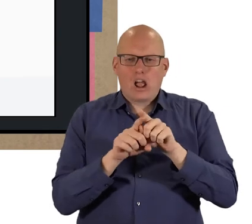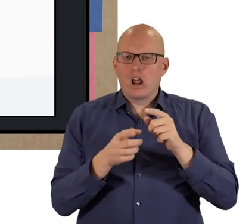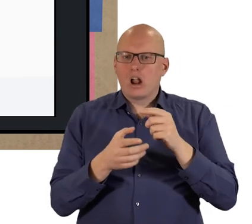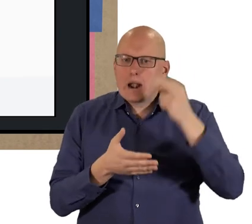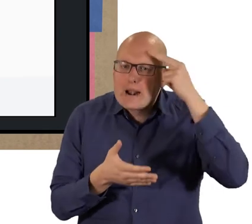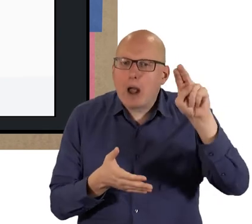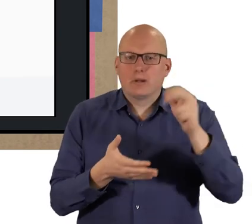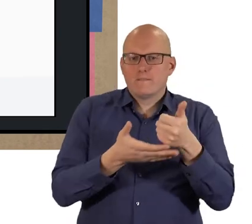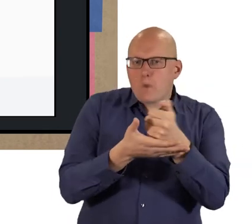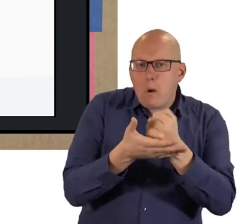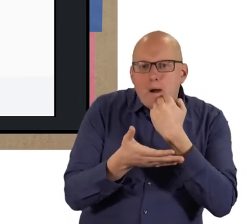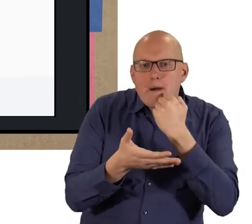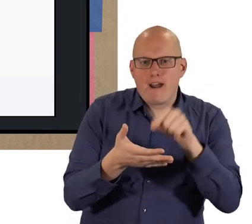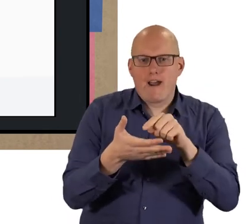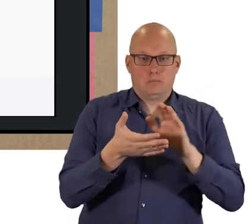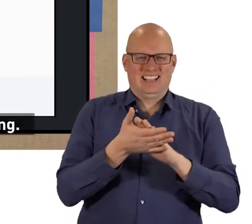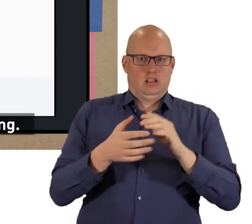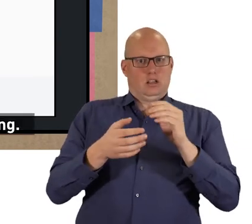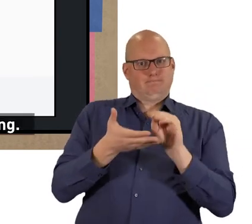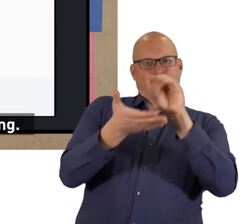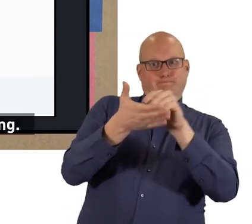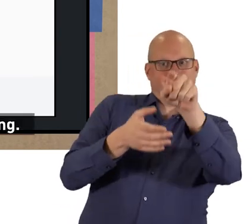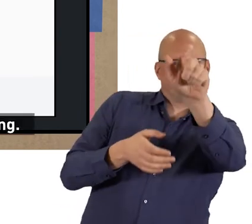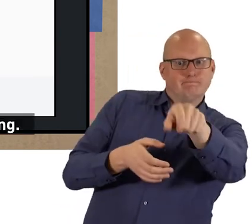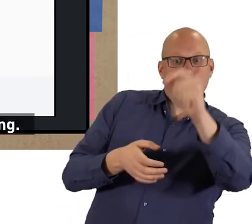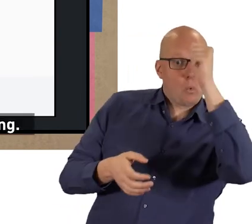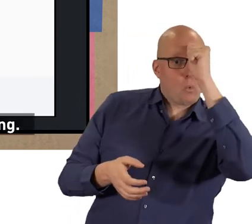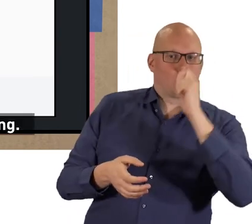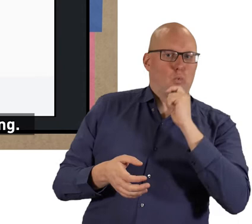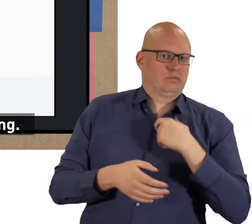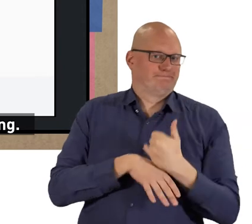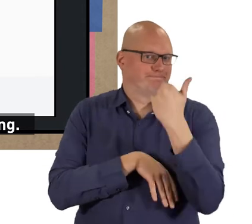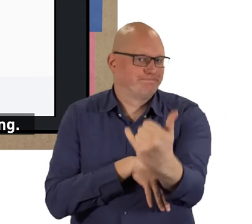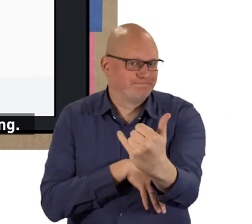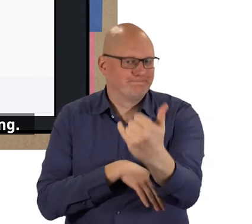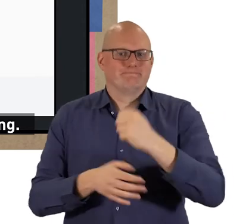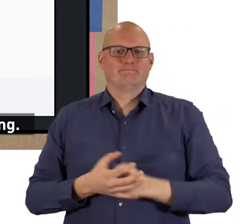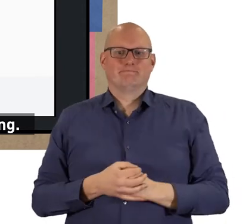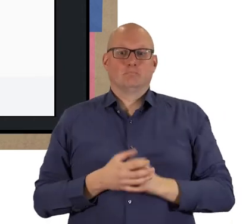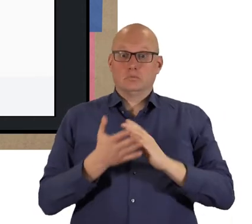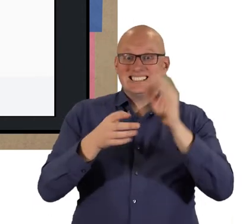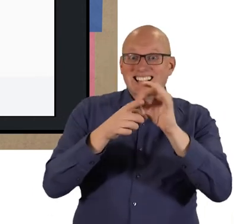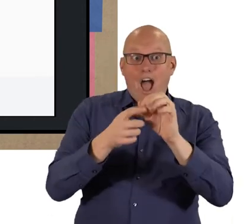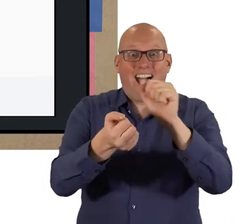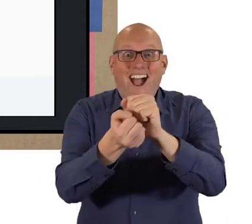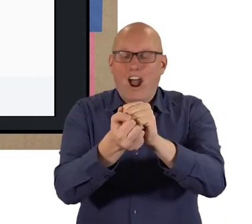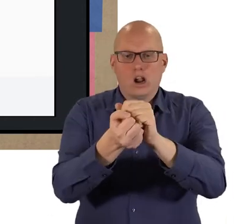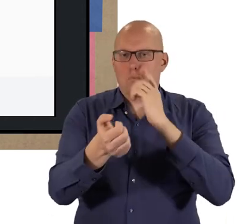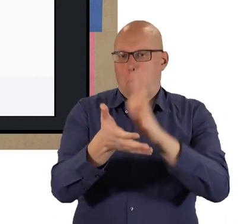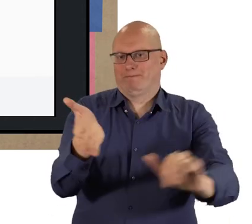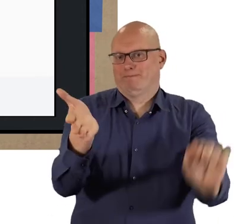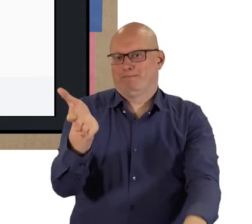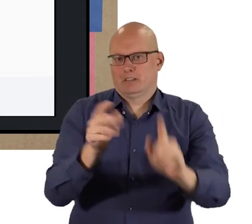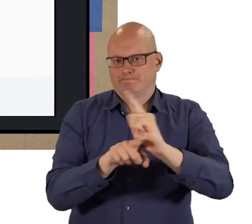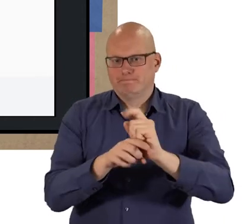such as your name and phone number. This is so the person at the other end knows who is calling. Your details won't be